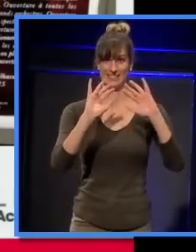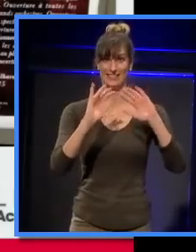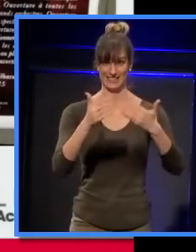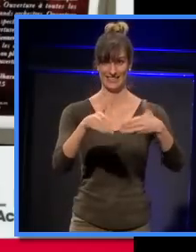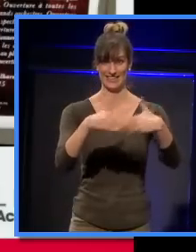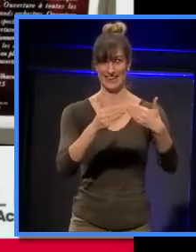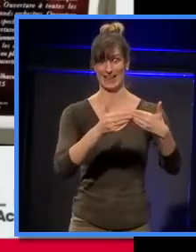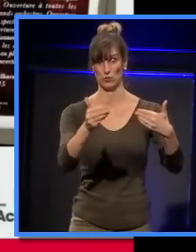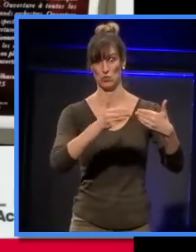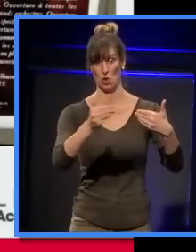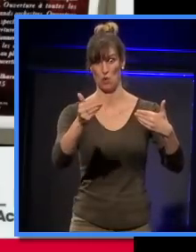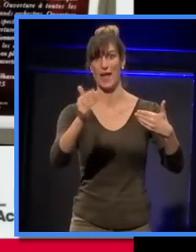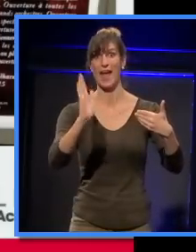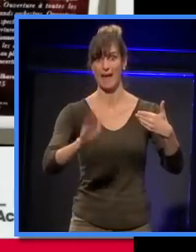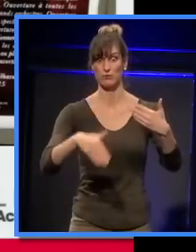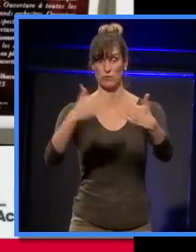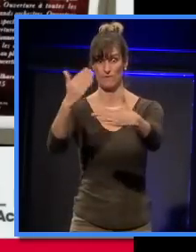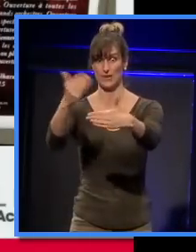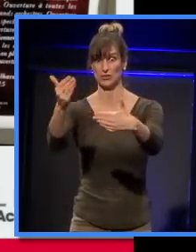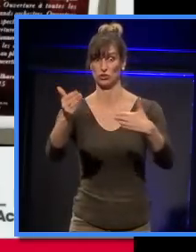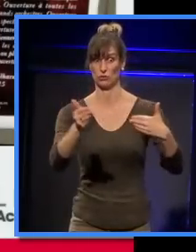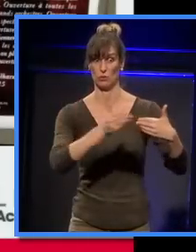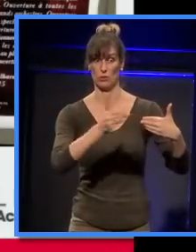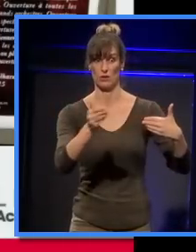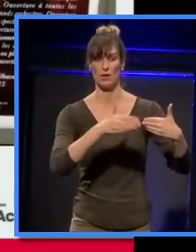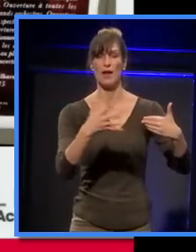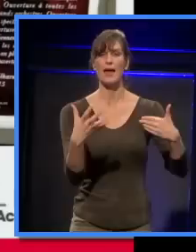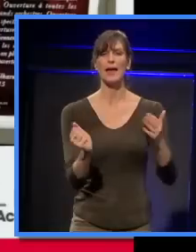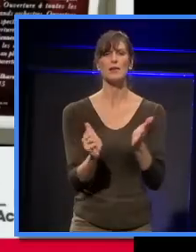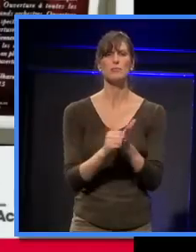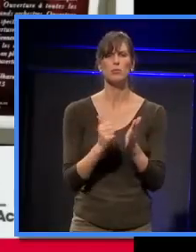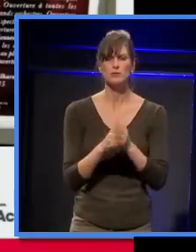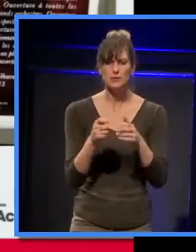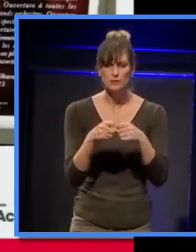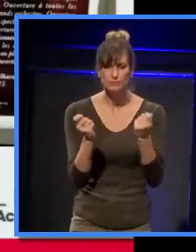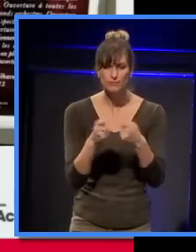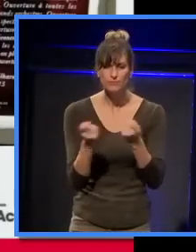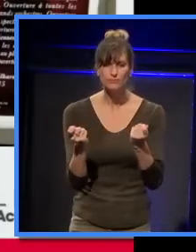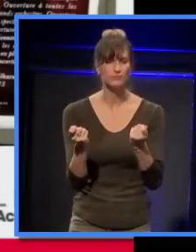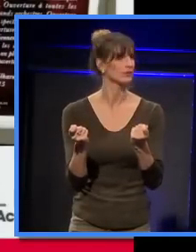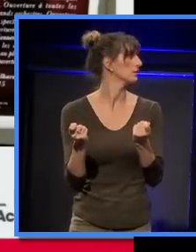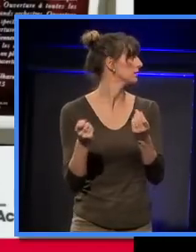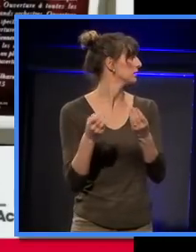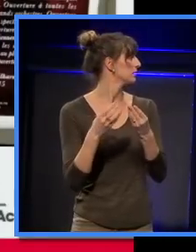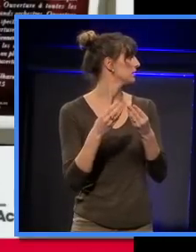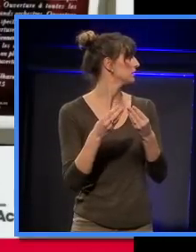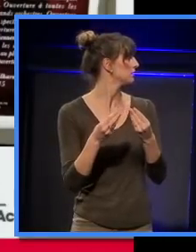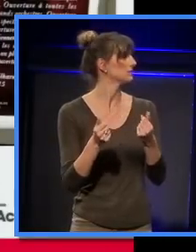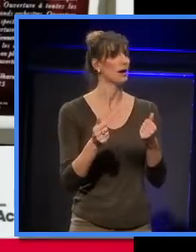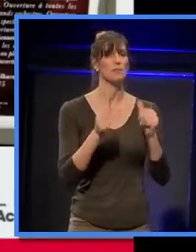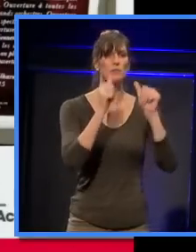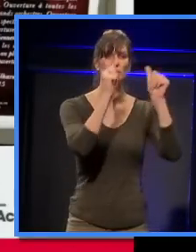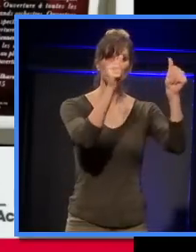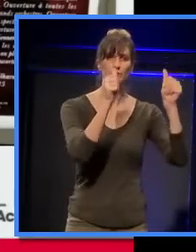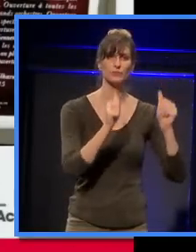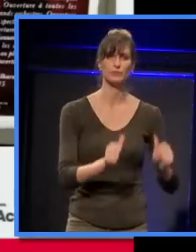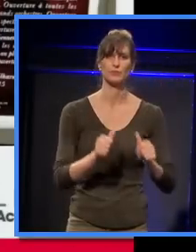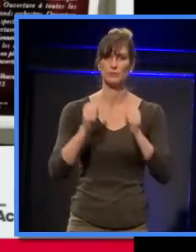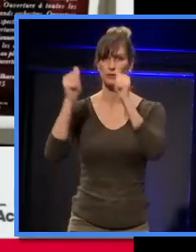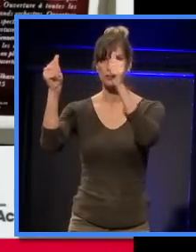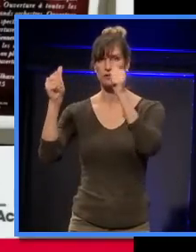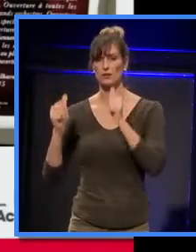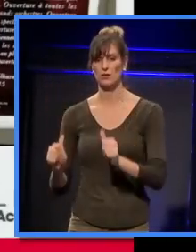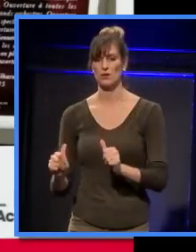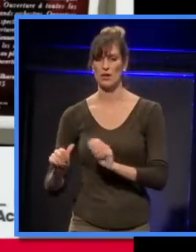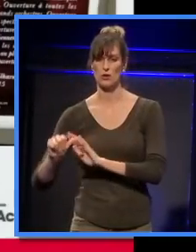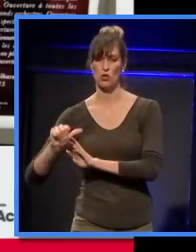see the sort of publicity that was around about the opening. These were the overture opening signs, these ones on the